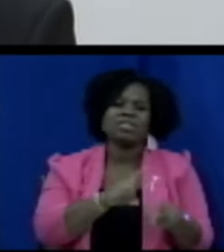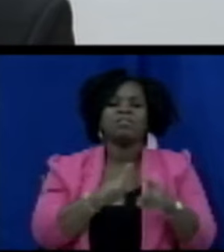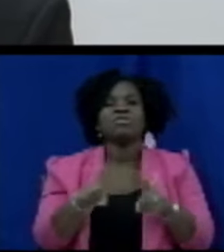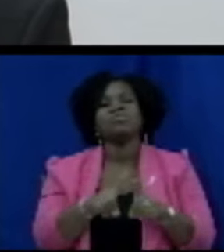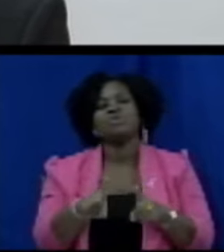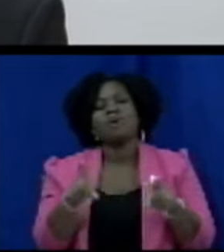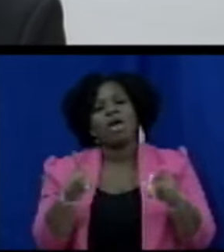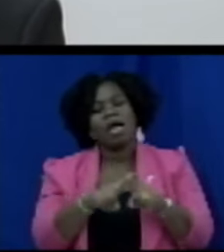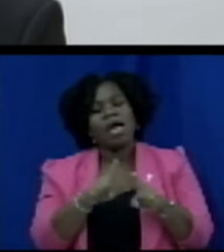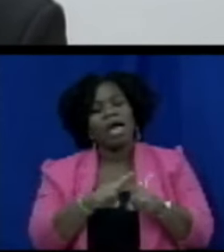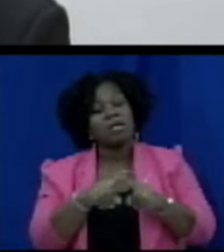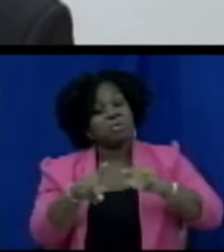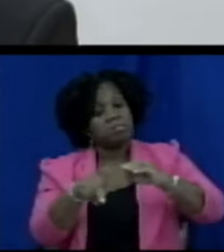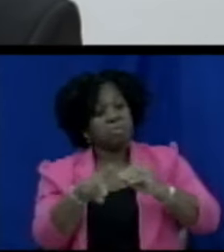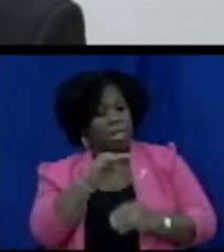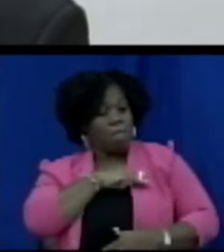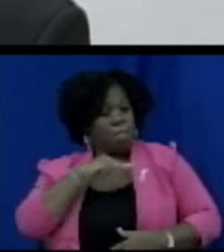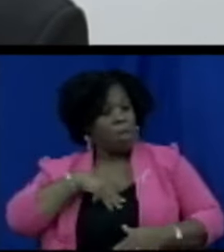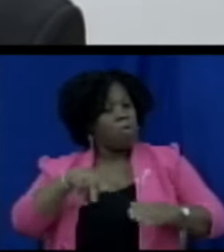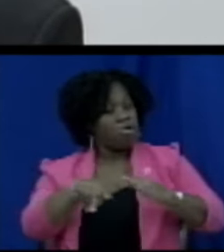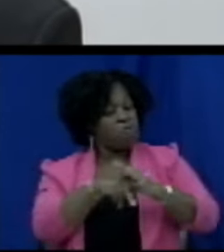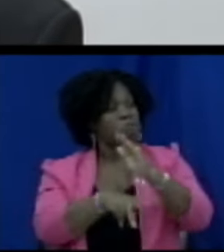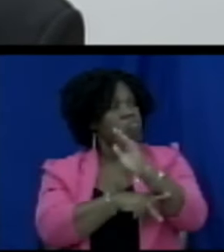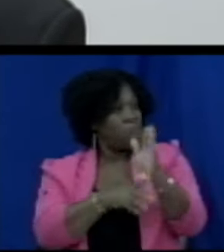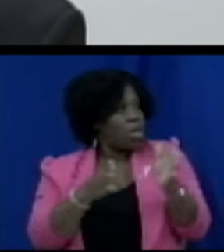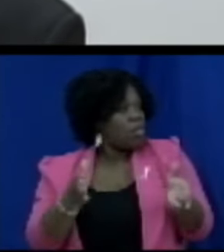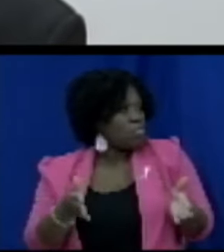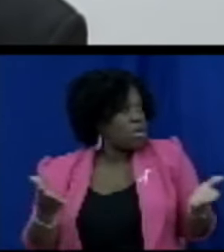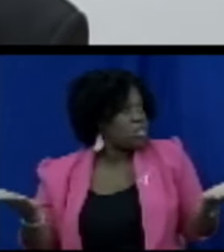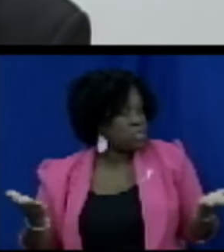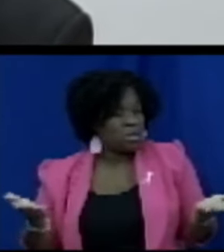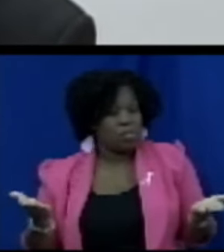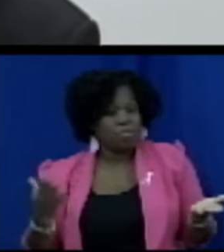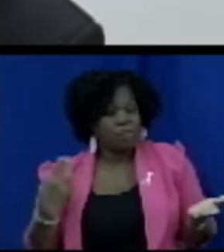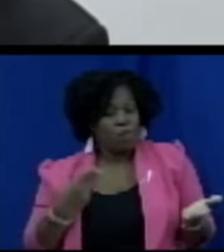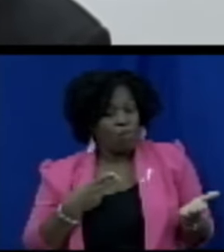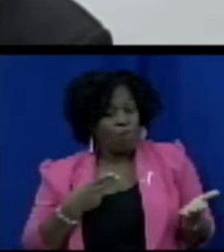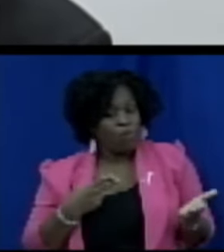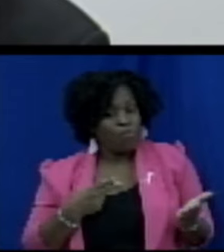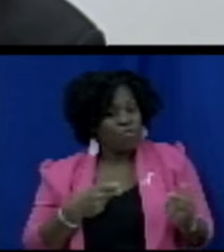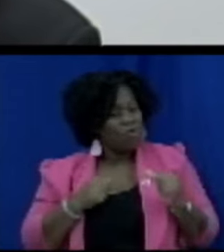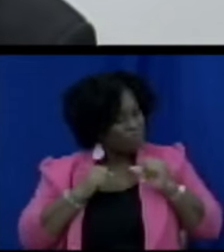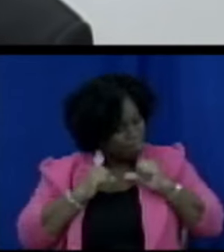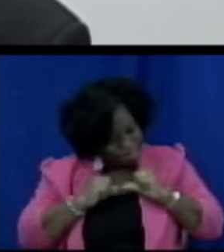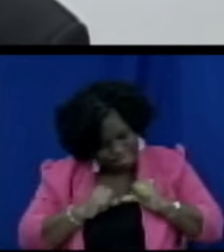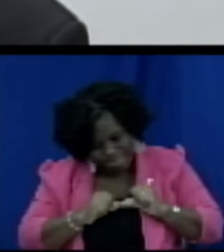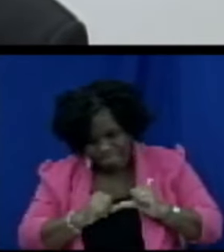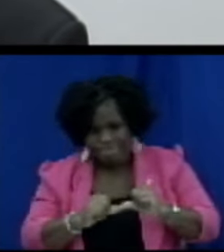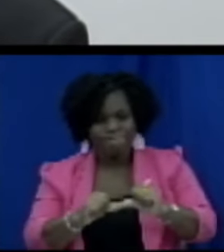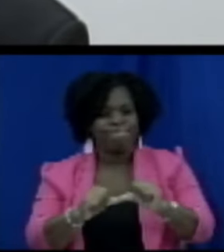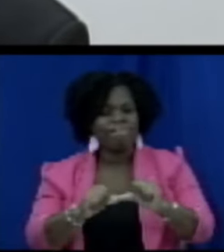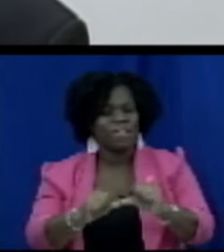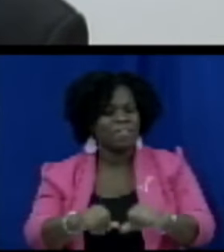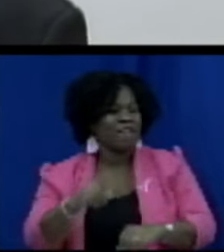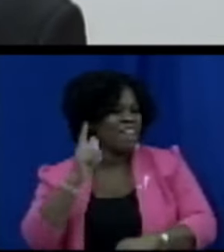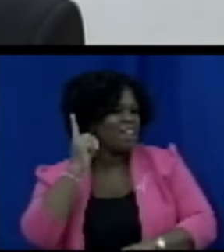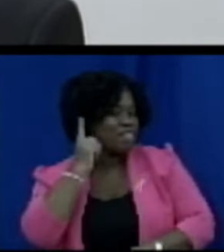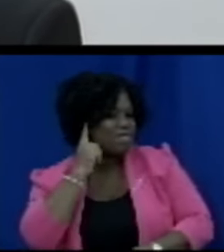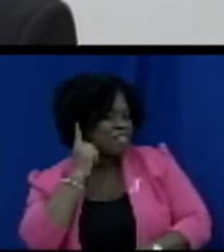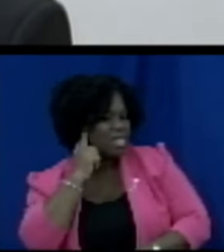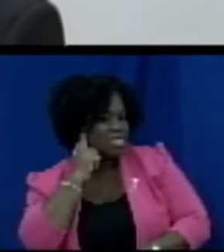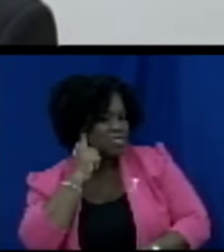as parliamentarians we have constantly heard the cries of all people